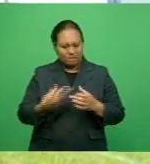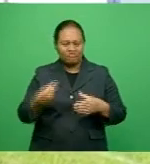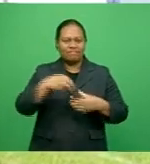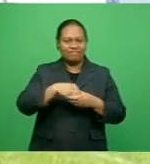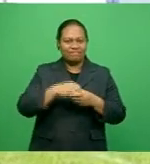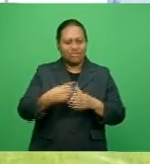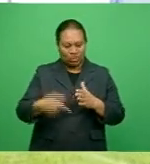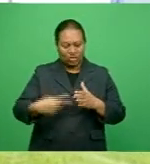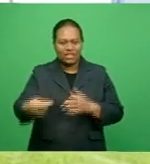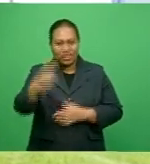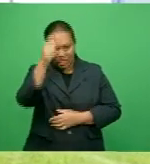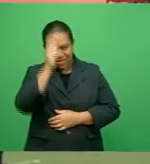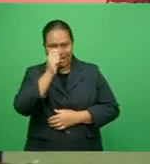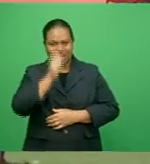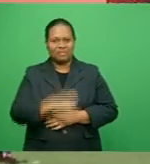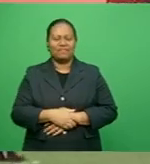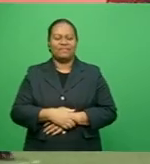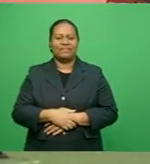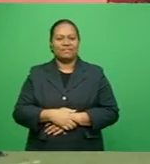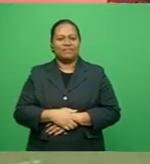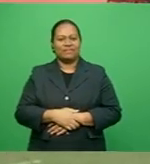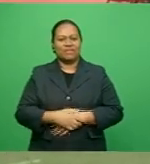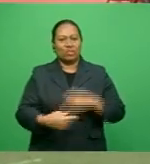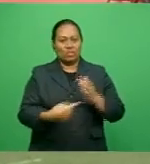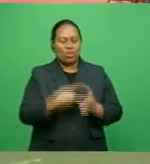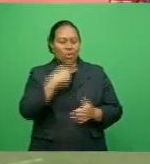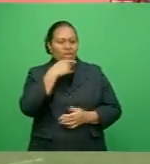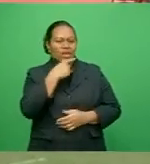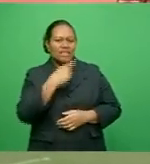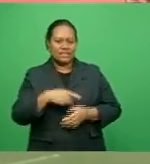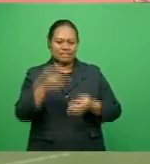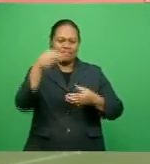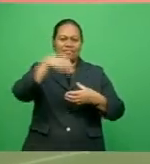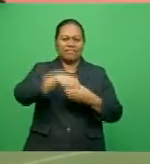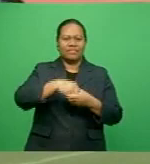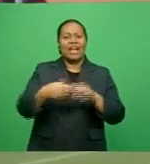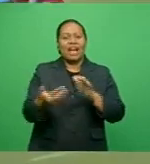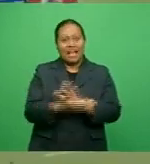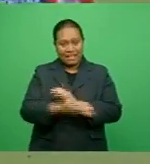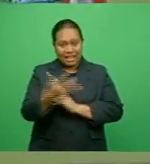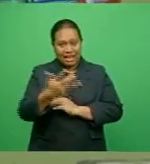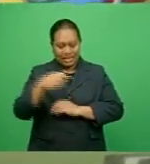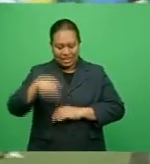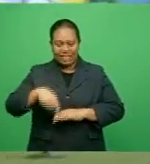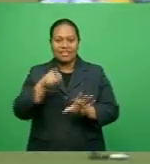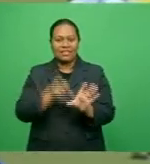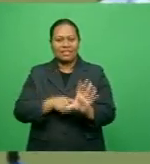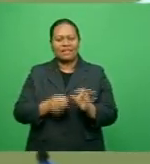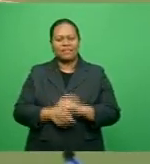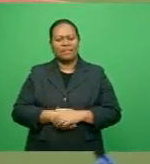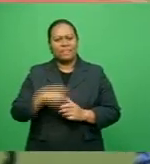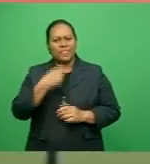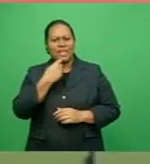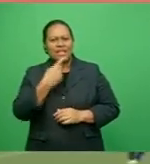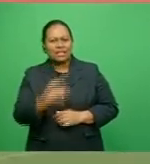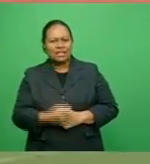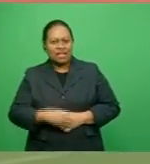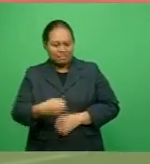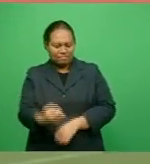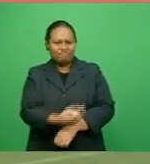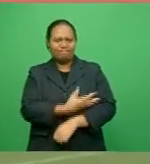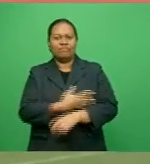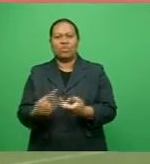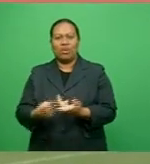playing for the club. Tunakau who was part of the National Under-19 team earlier this year draws inspiration from Alivere